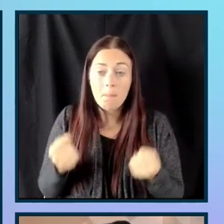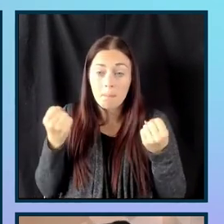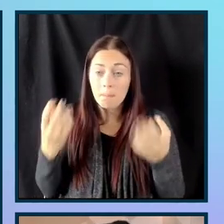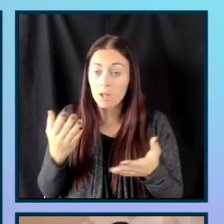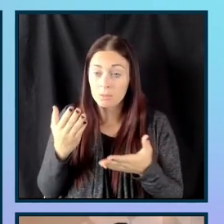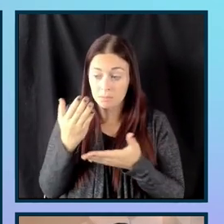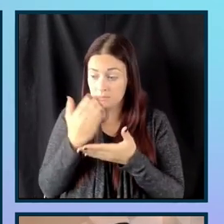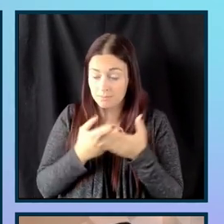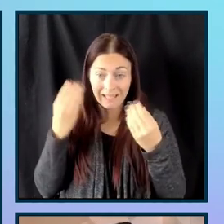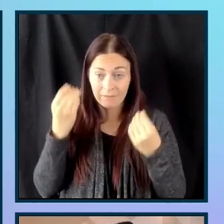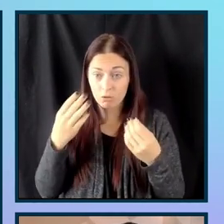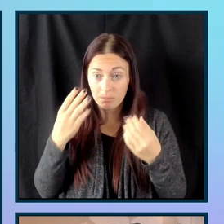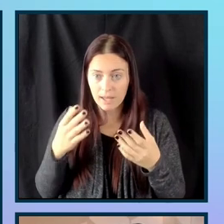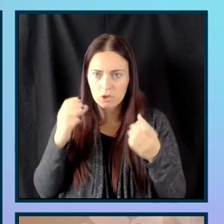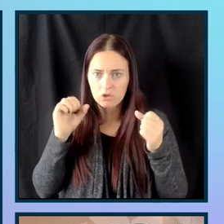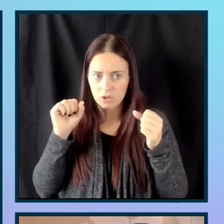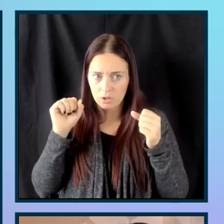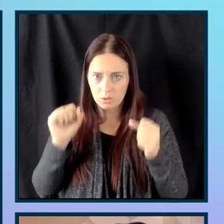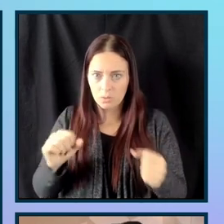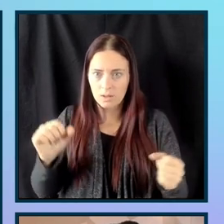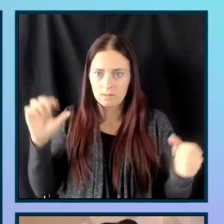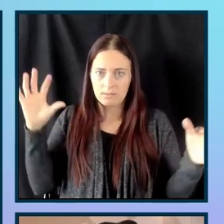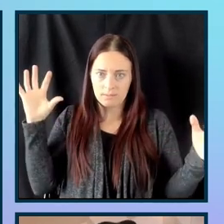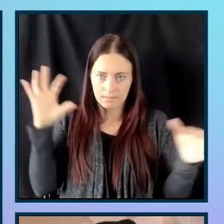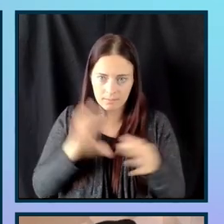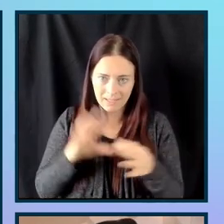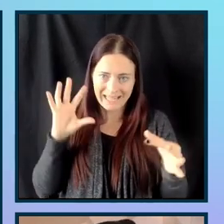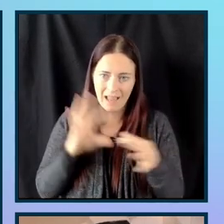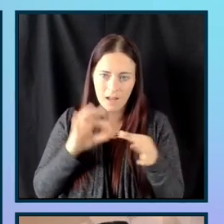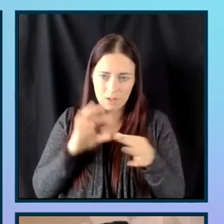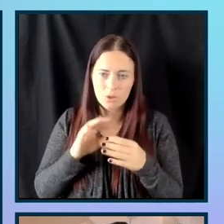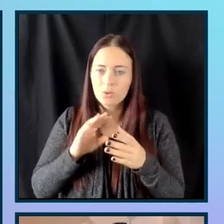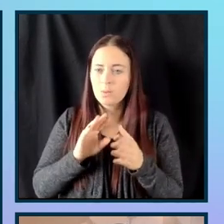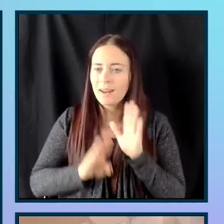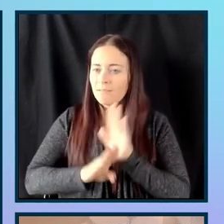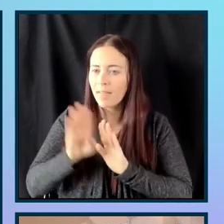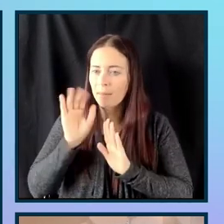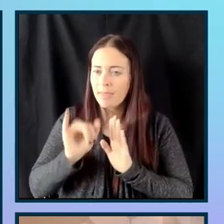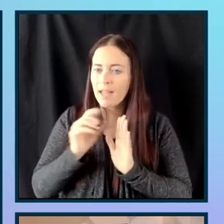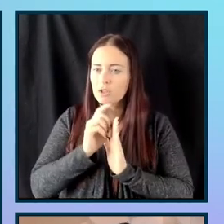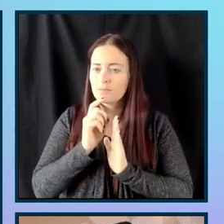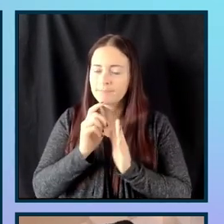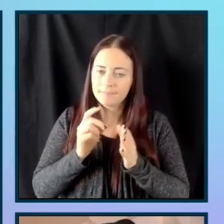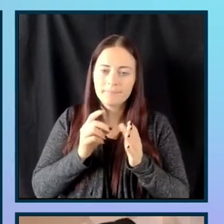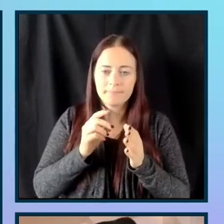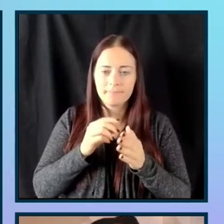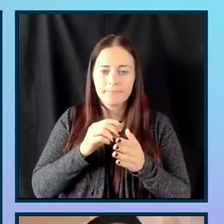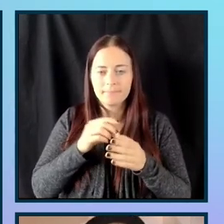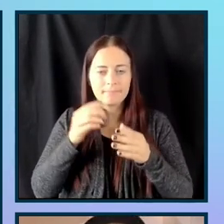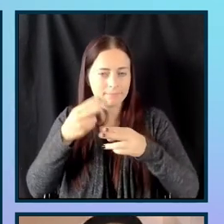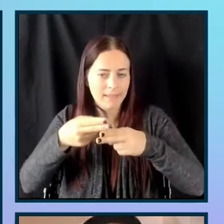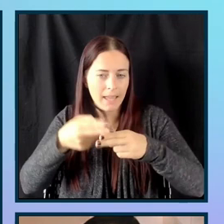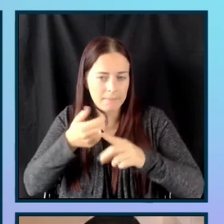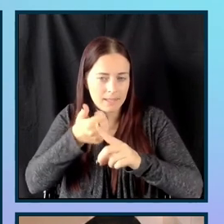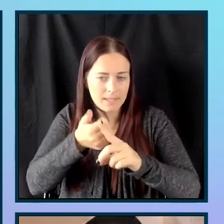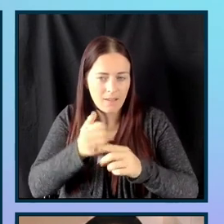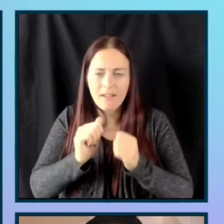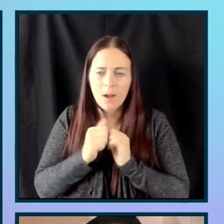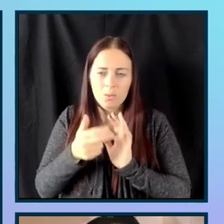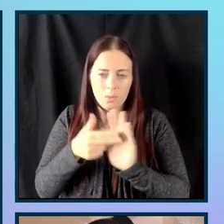of content to string together one descriptive name. Again, want to be careful making sure that things remain